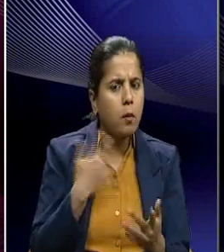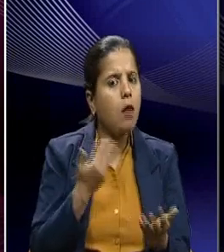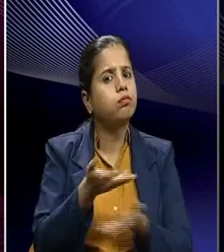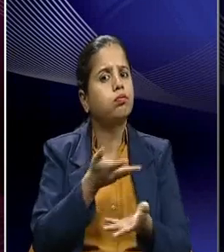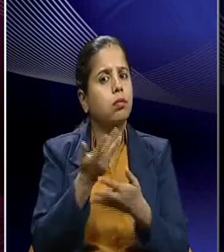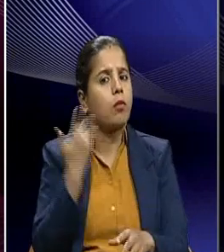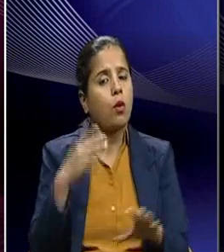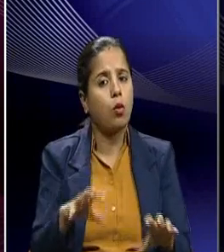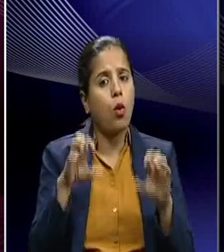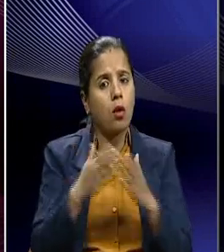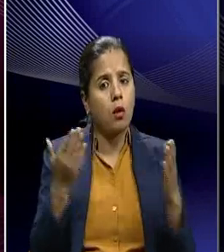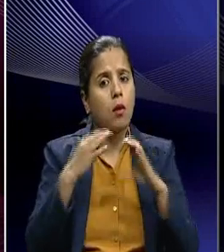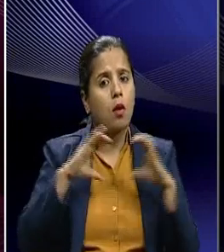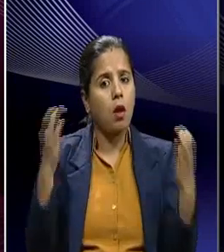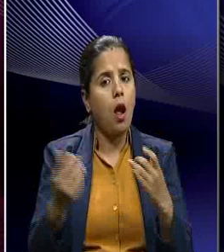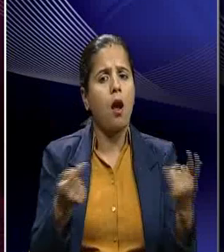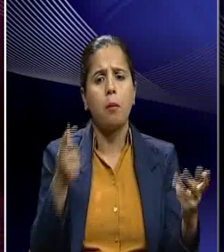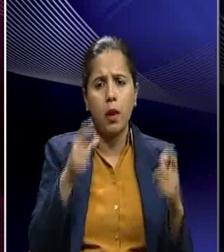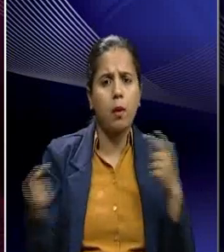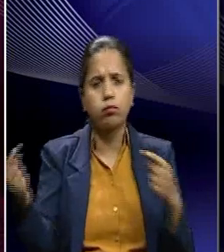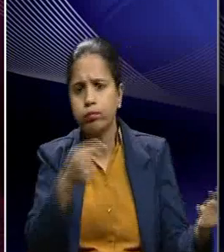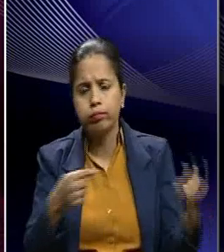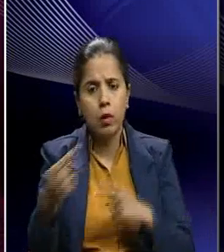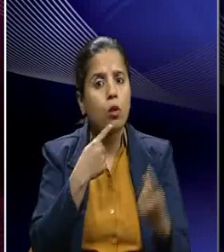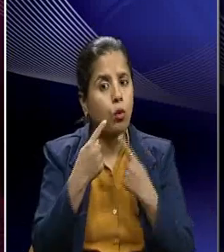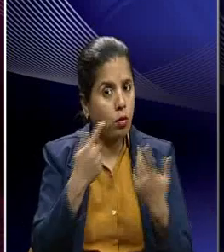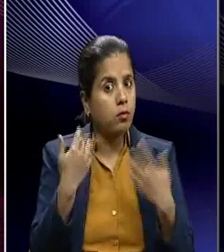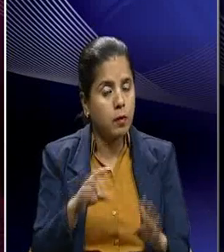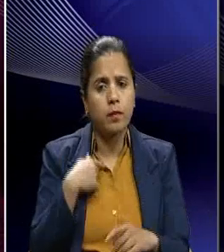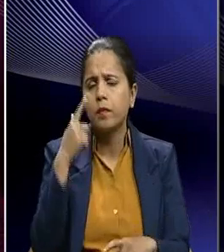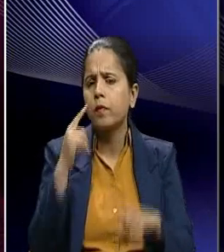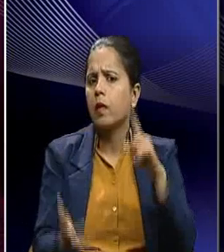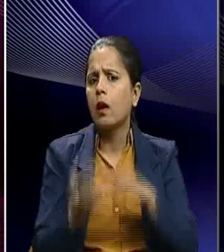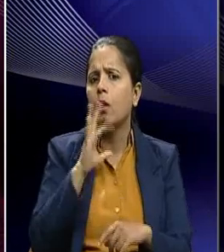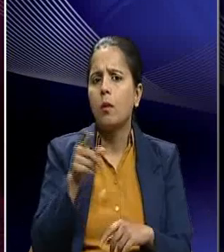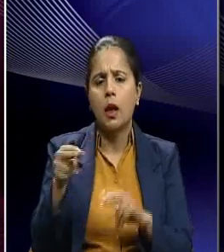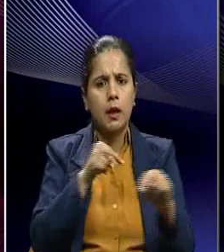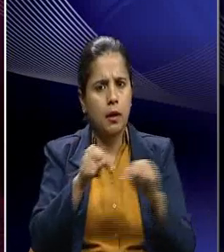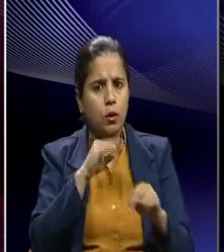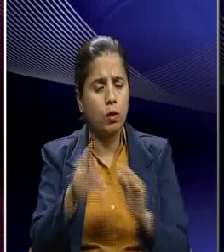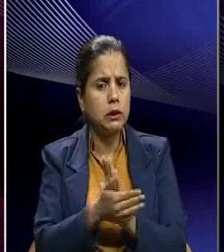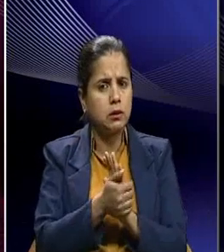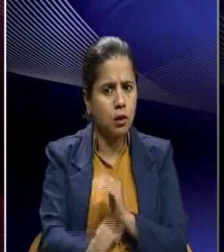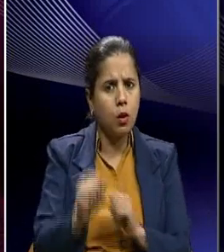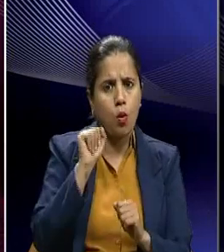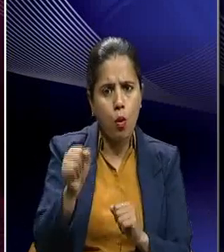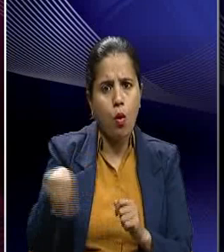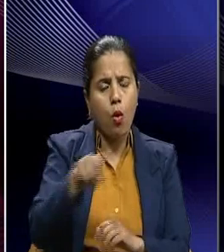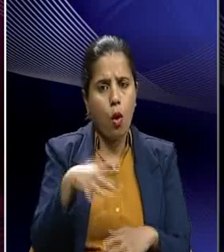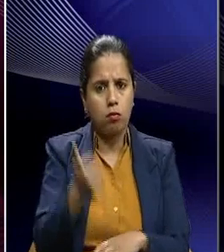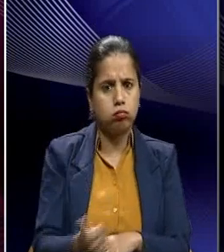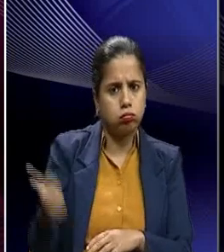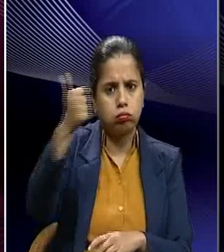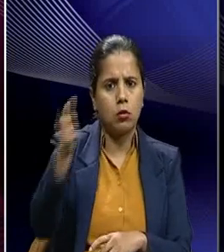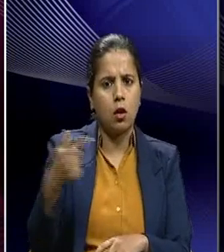the constituent assembly debates. And we have also found that his negotiating skills and his precision and